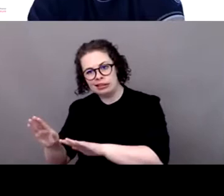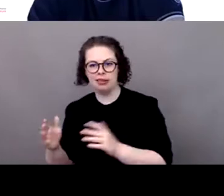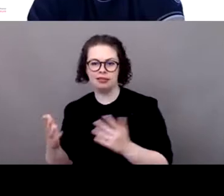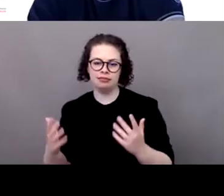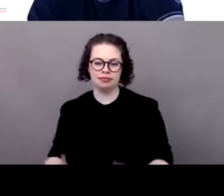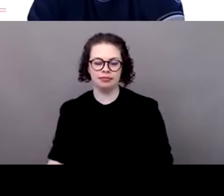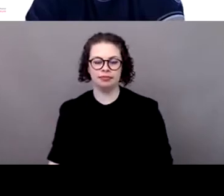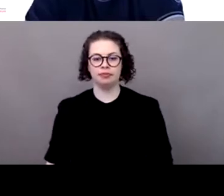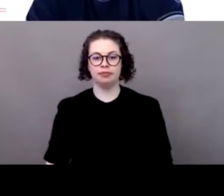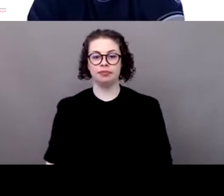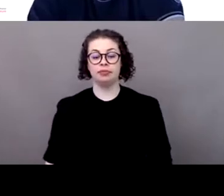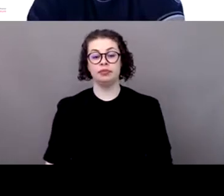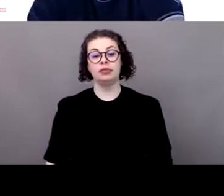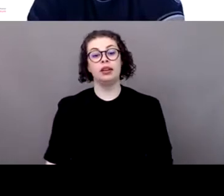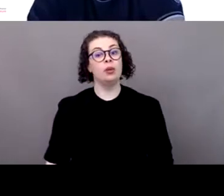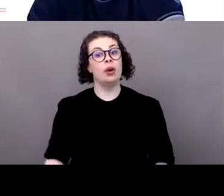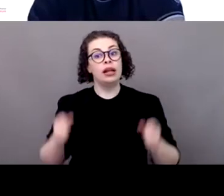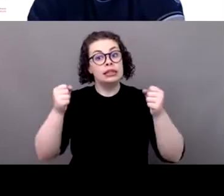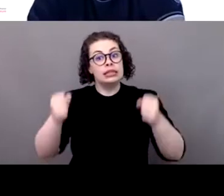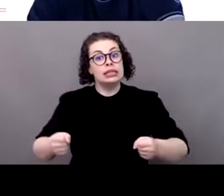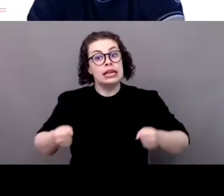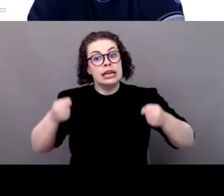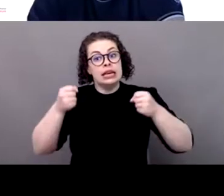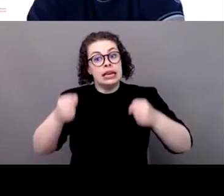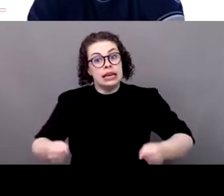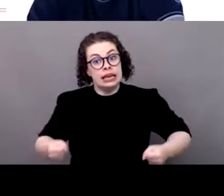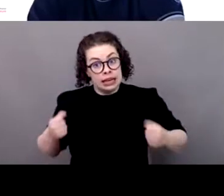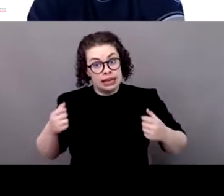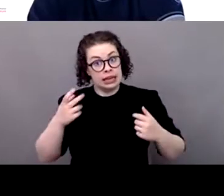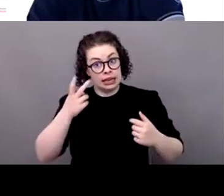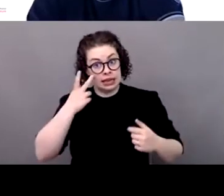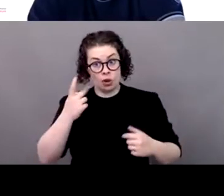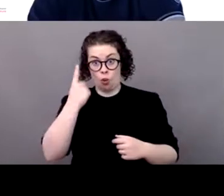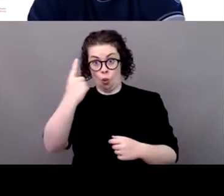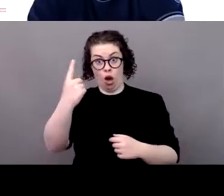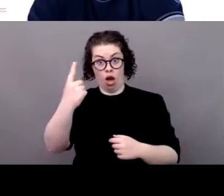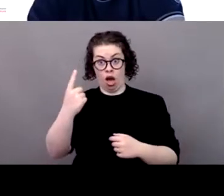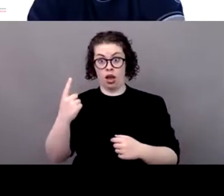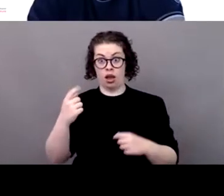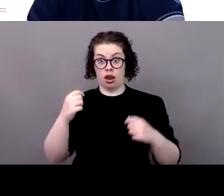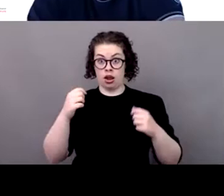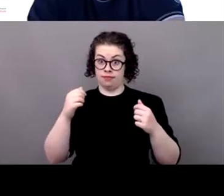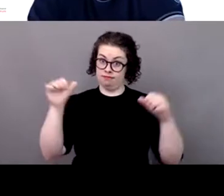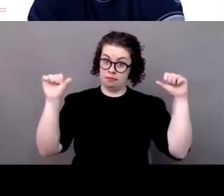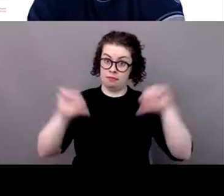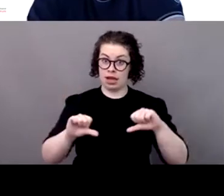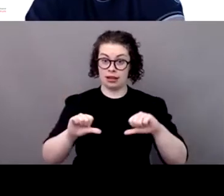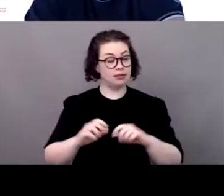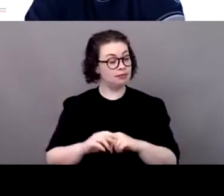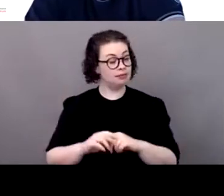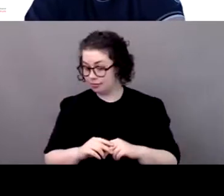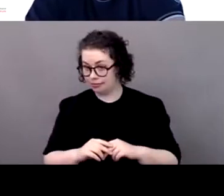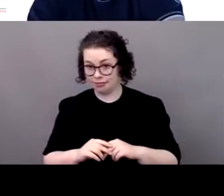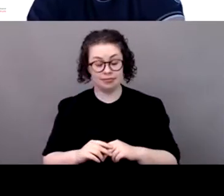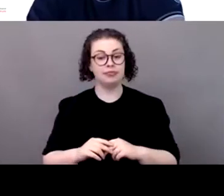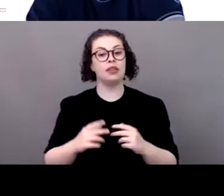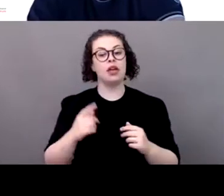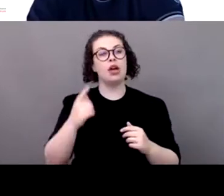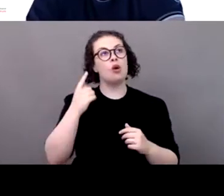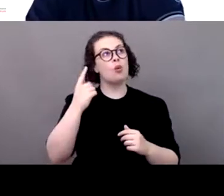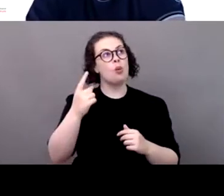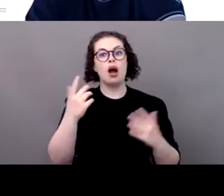chose Tahiti for the surf at the moment of Olympic Games. So we also chose to be able